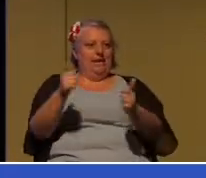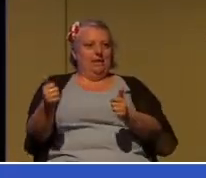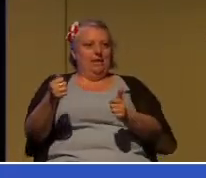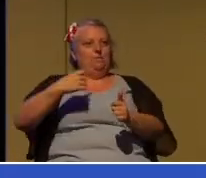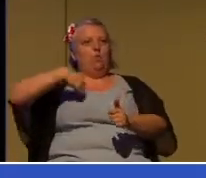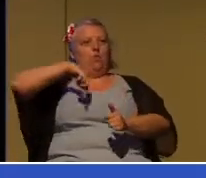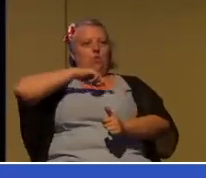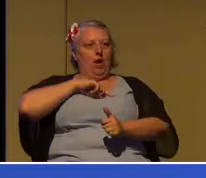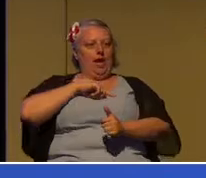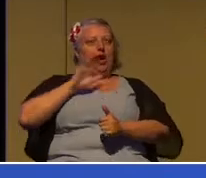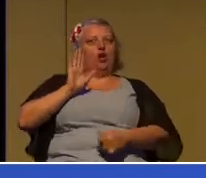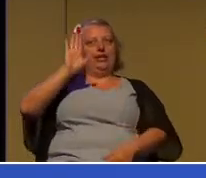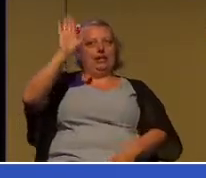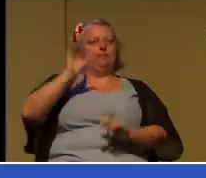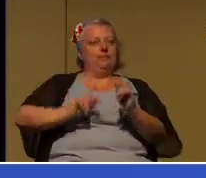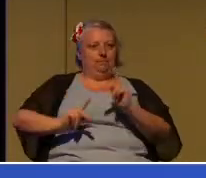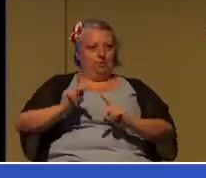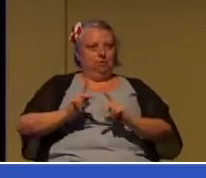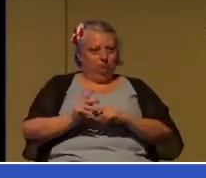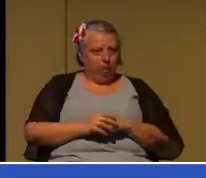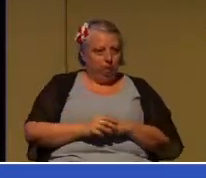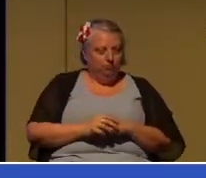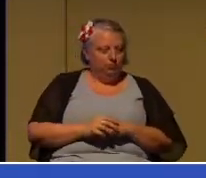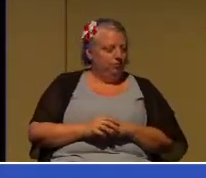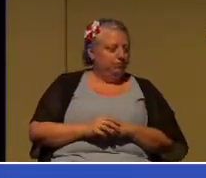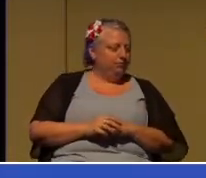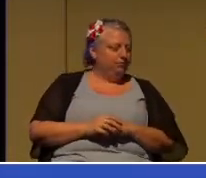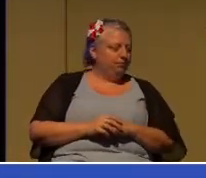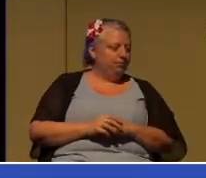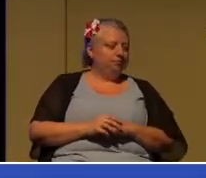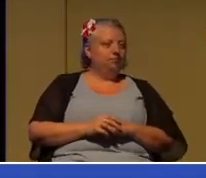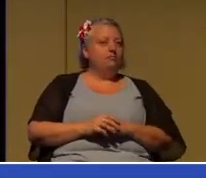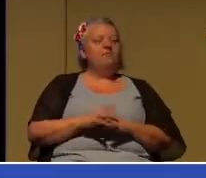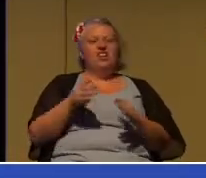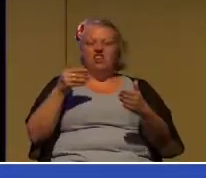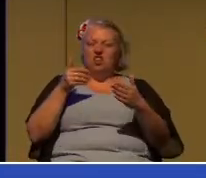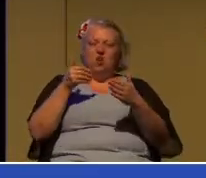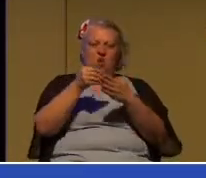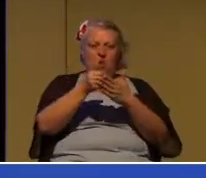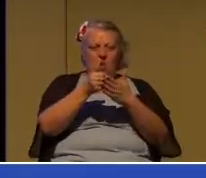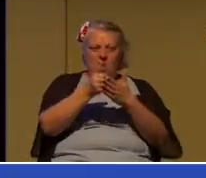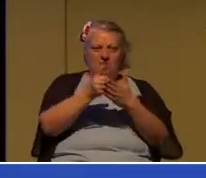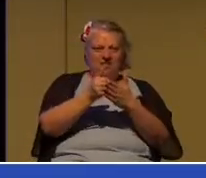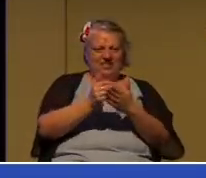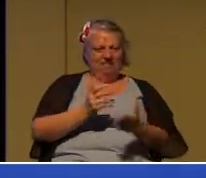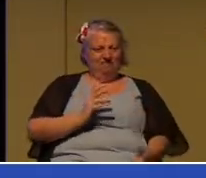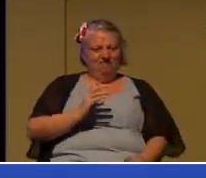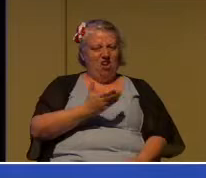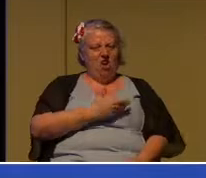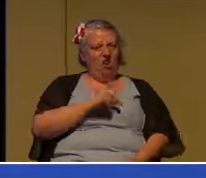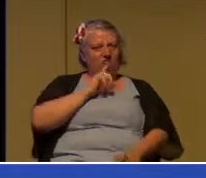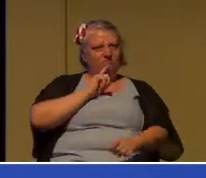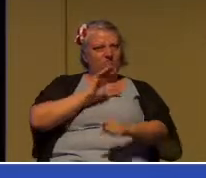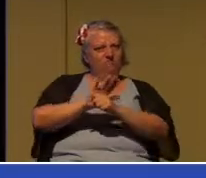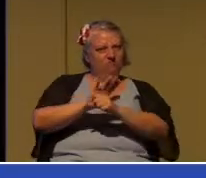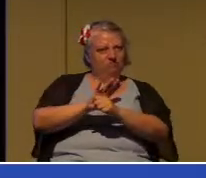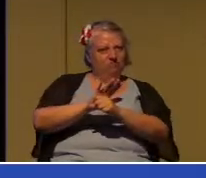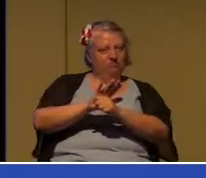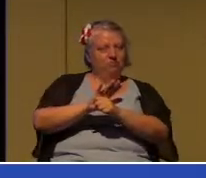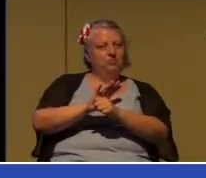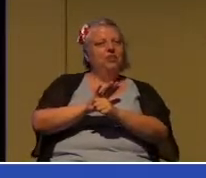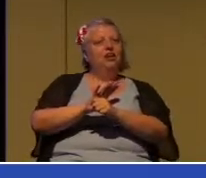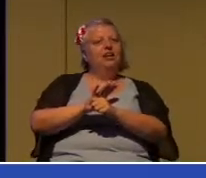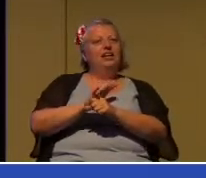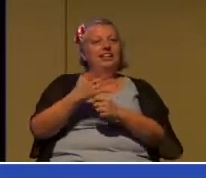people. The closest thing that we have to covenants, I think, in human relationships is the marriage